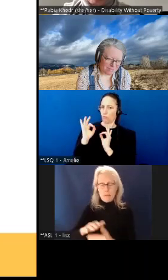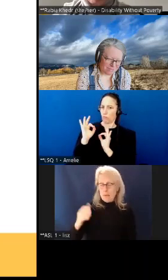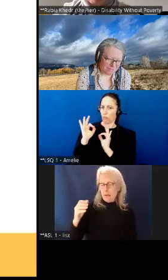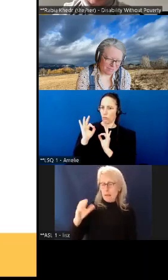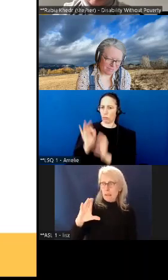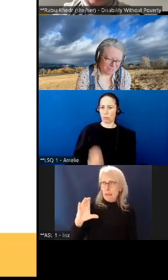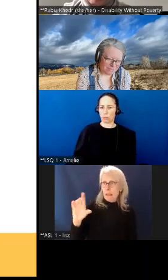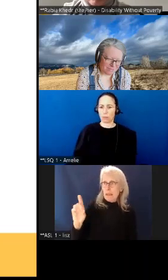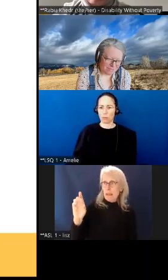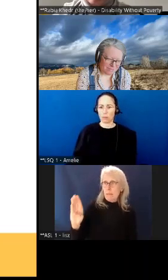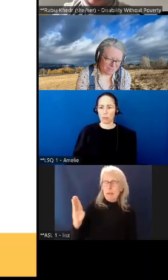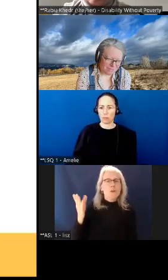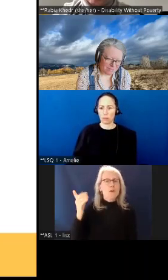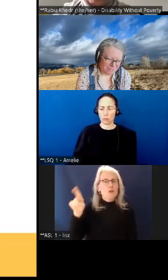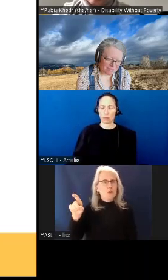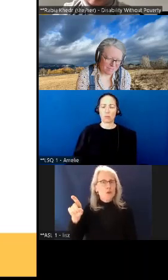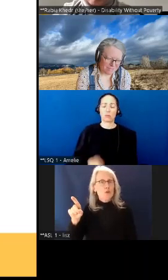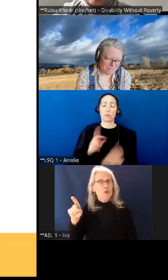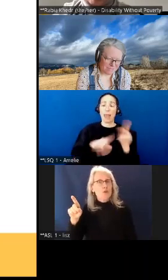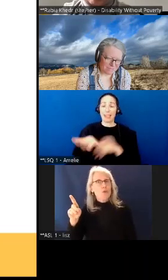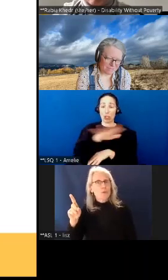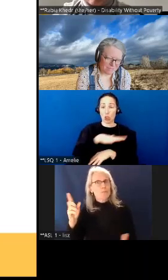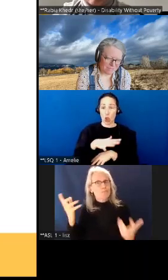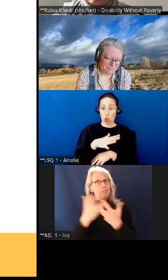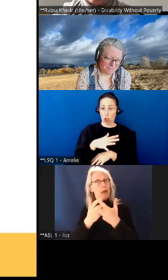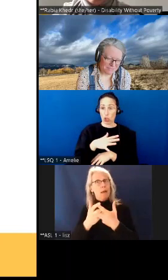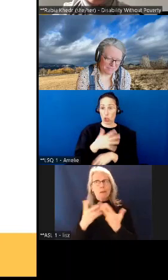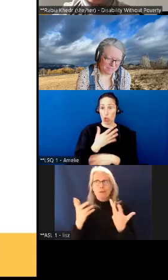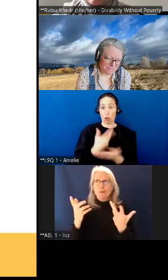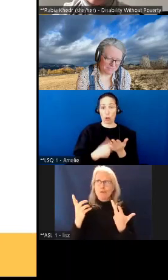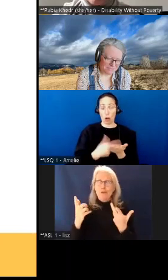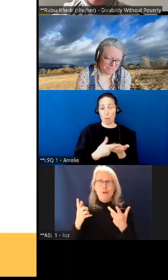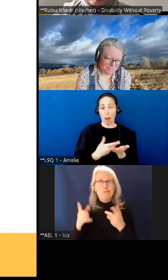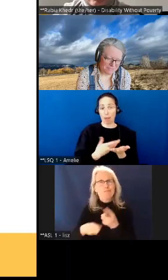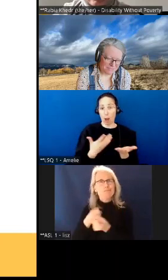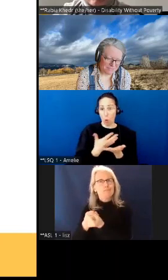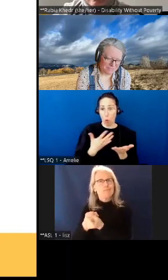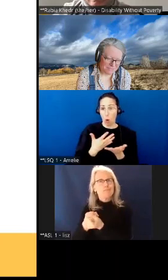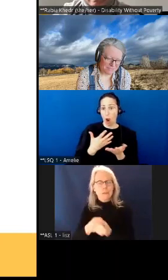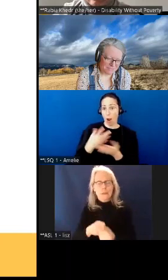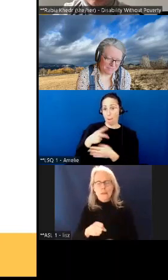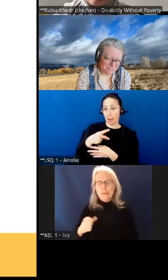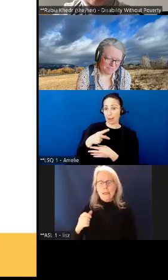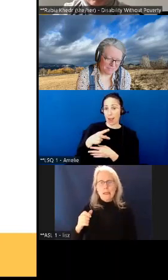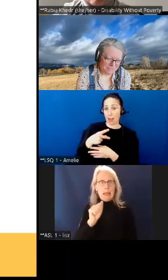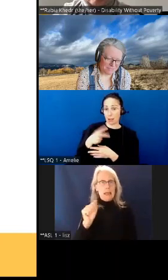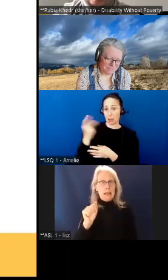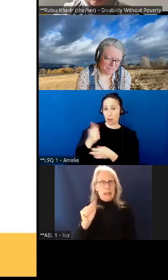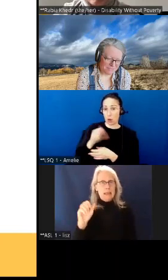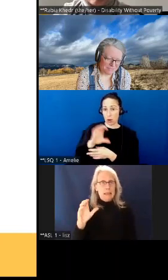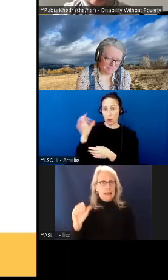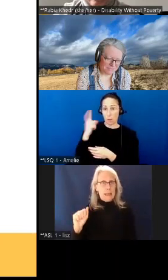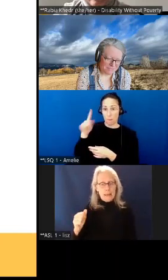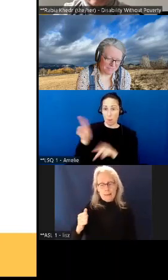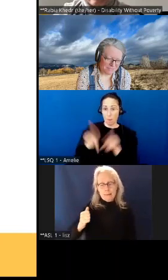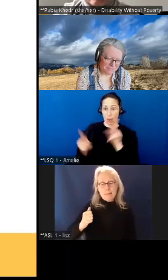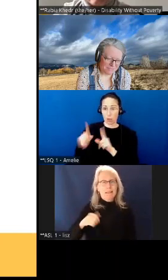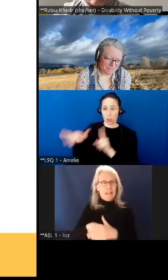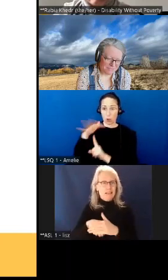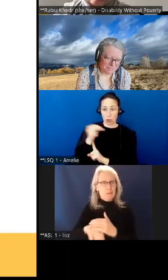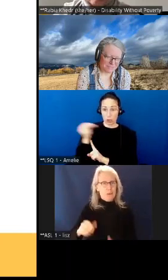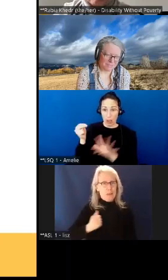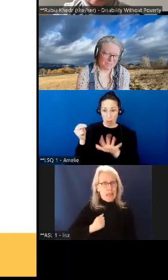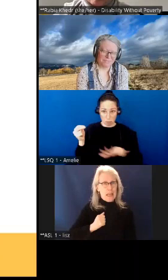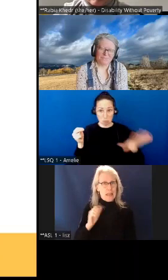benefit should advance the goals of the accessible canada act by 2040 that